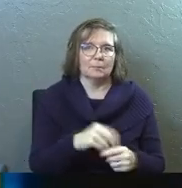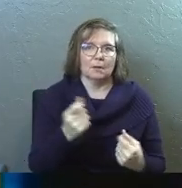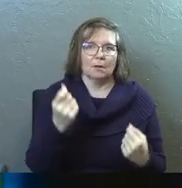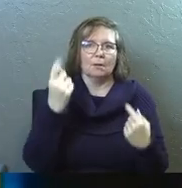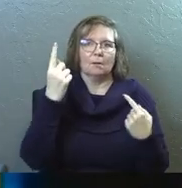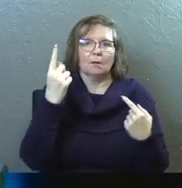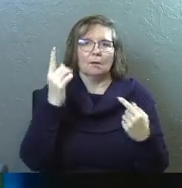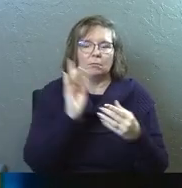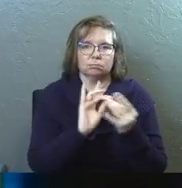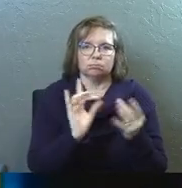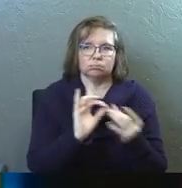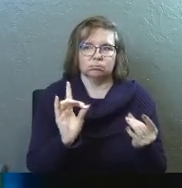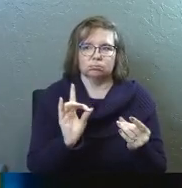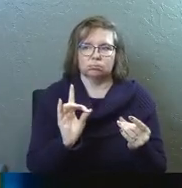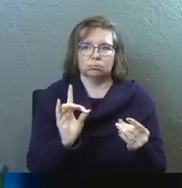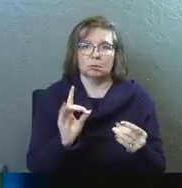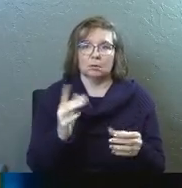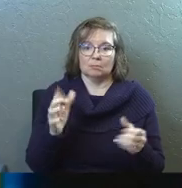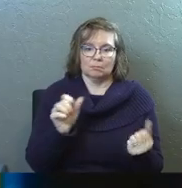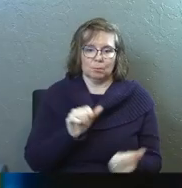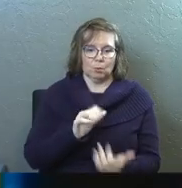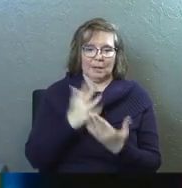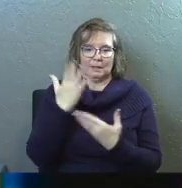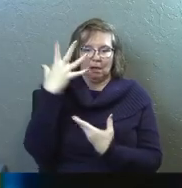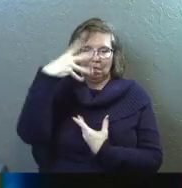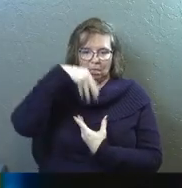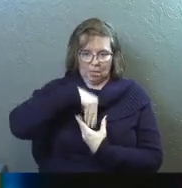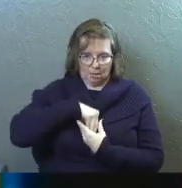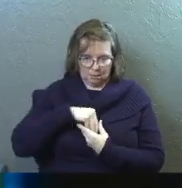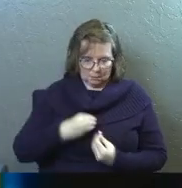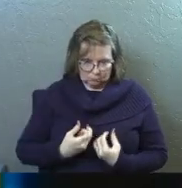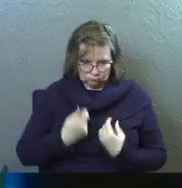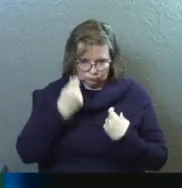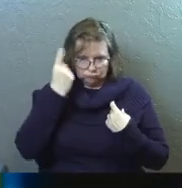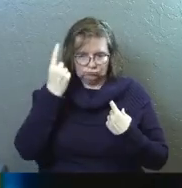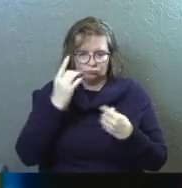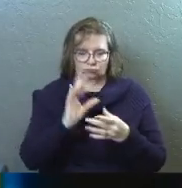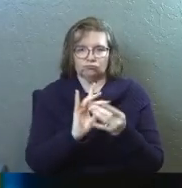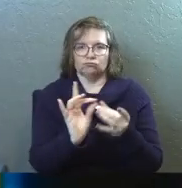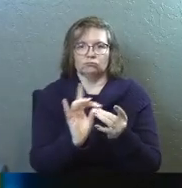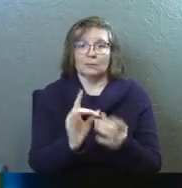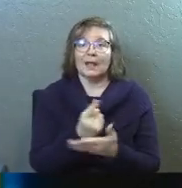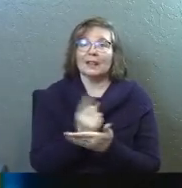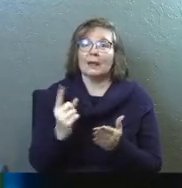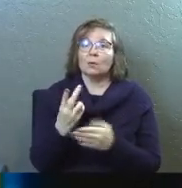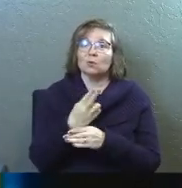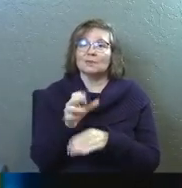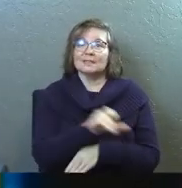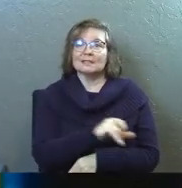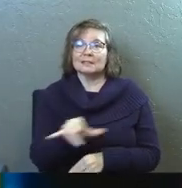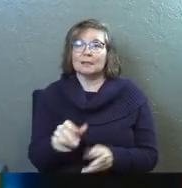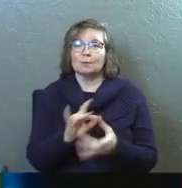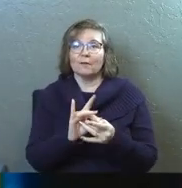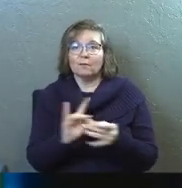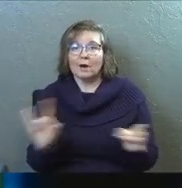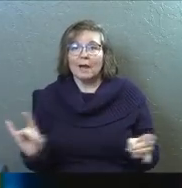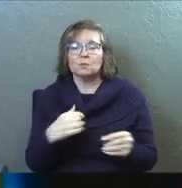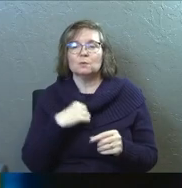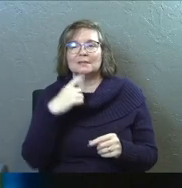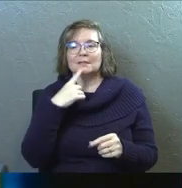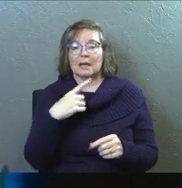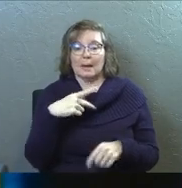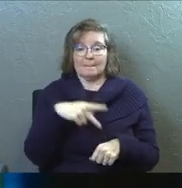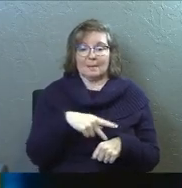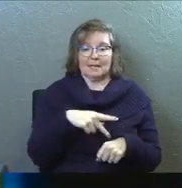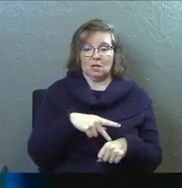see that, that he stood up, filled with the presence of God and stepped into this moment. And last week it kind of used a similar phrase where it basically said,